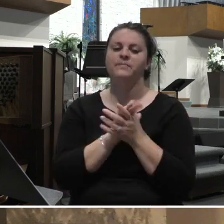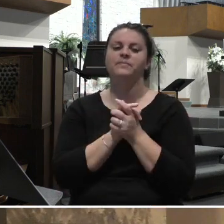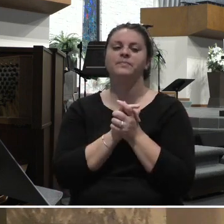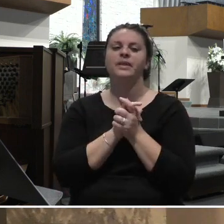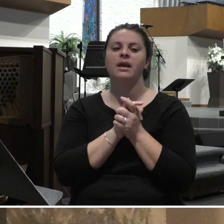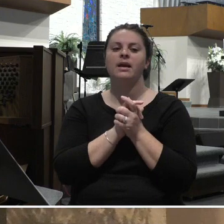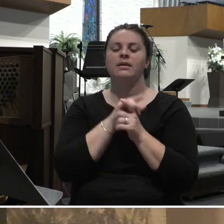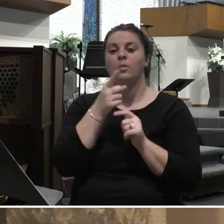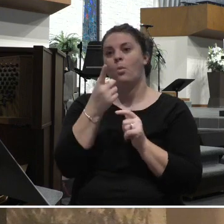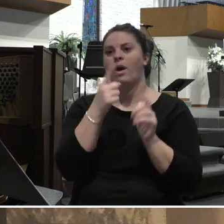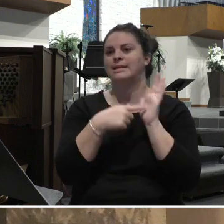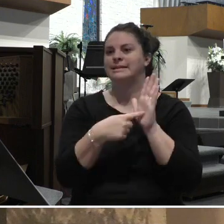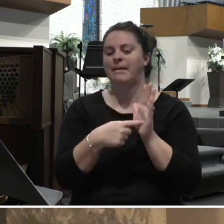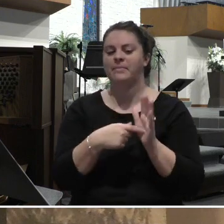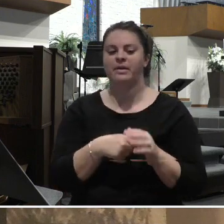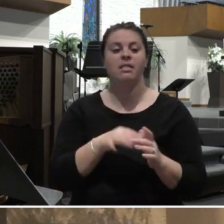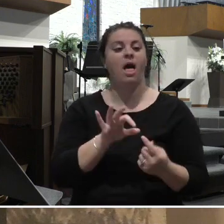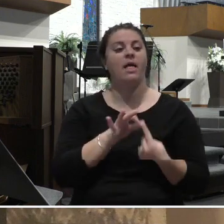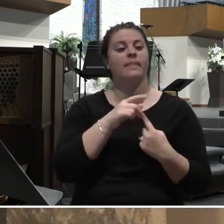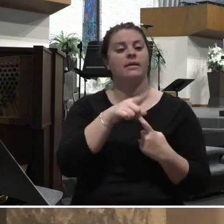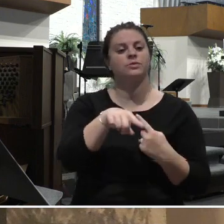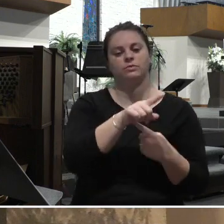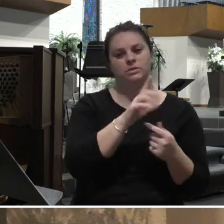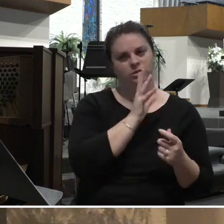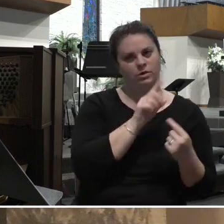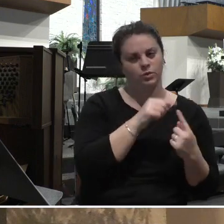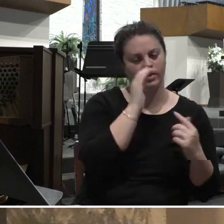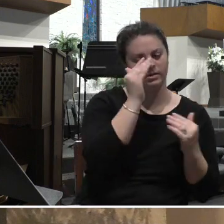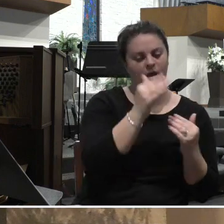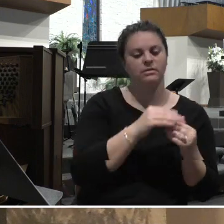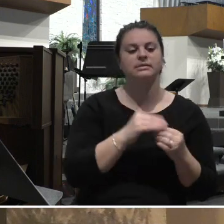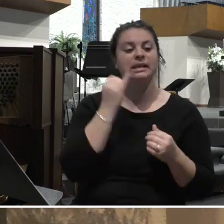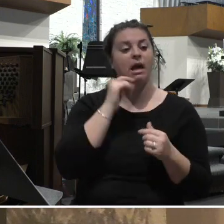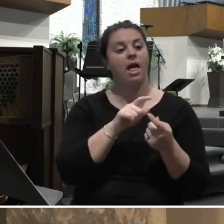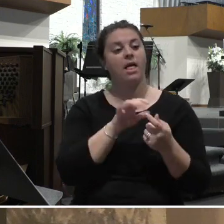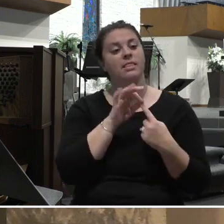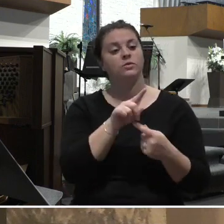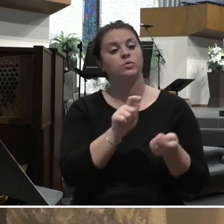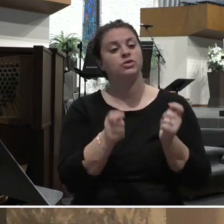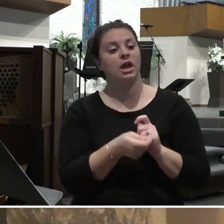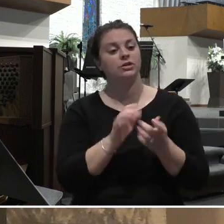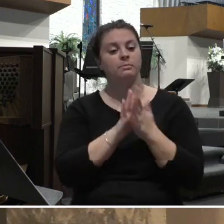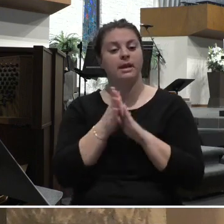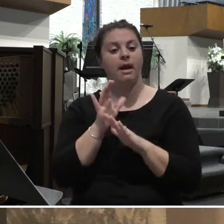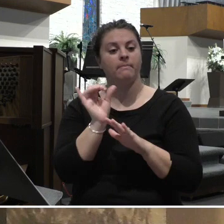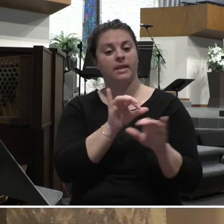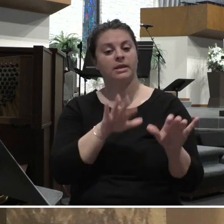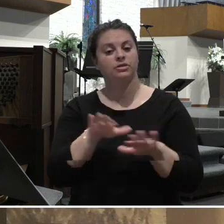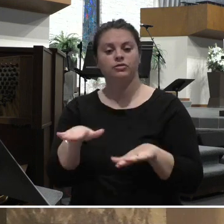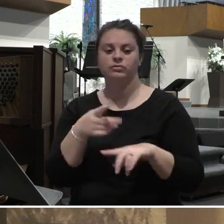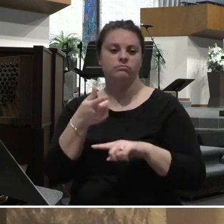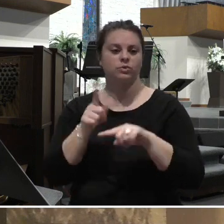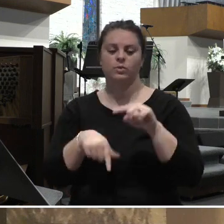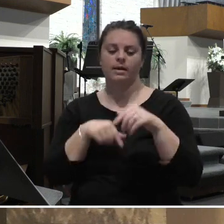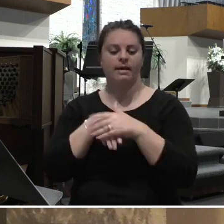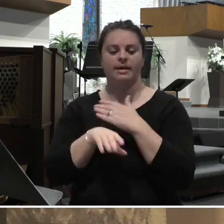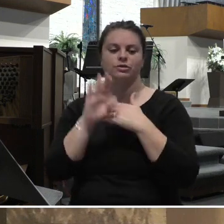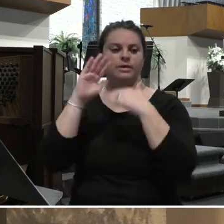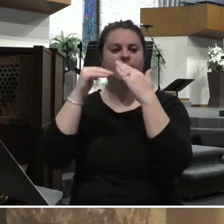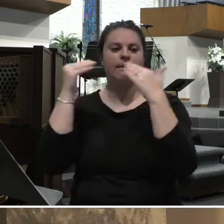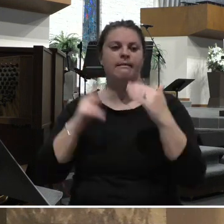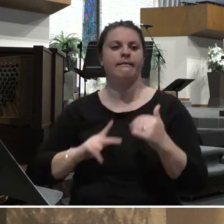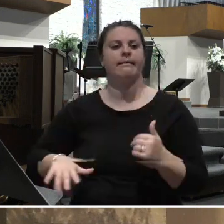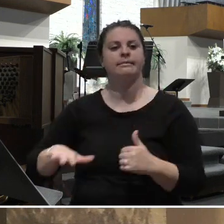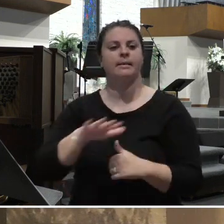Unless you change and become like children, you cannot enter the kingdom of heaven. And then in another instance, he says,